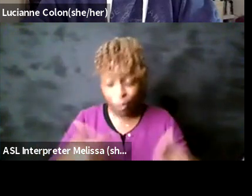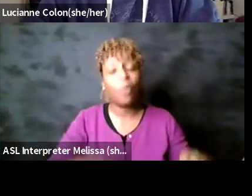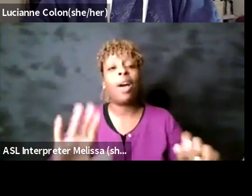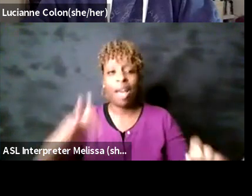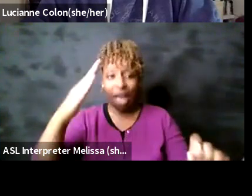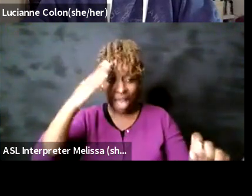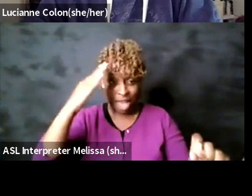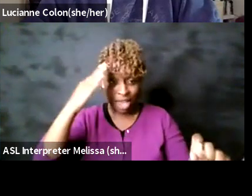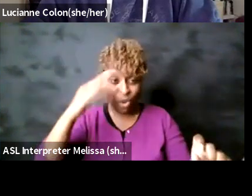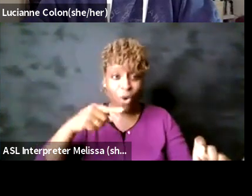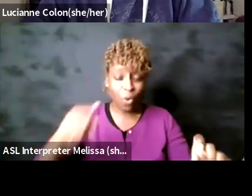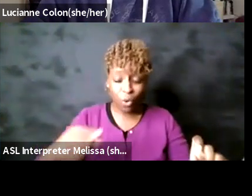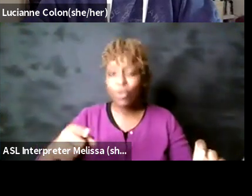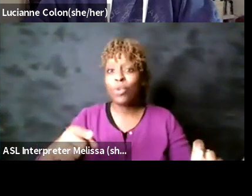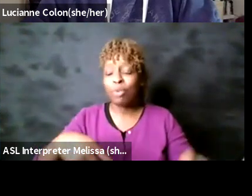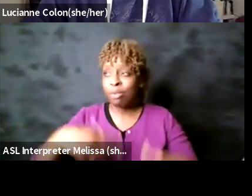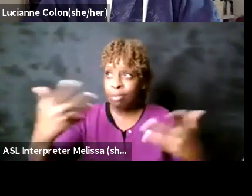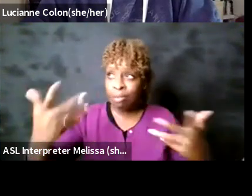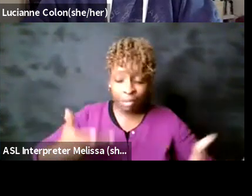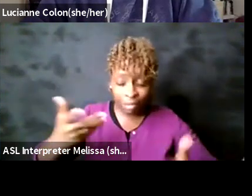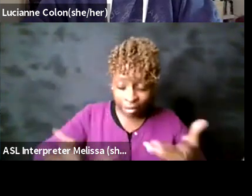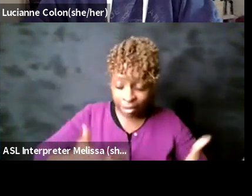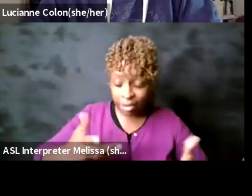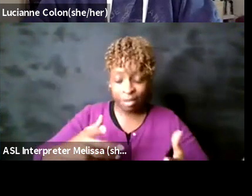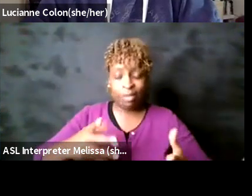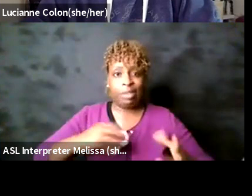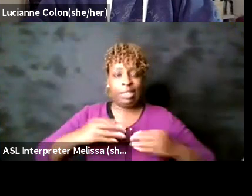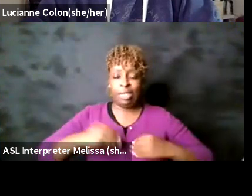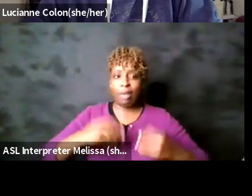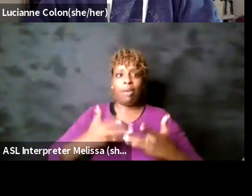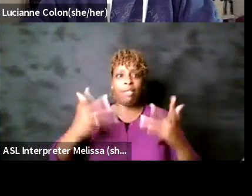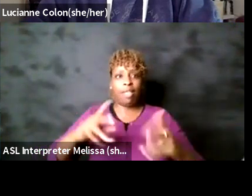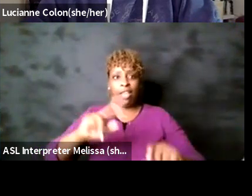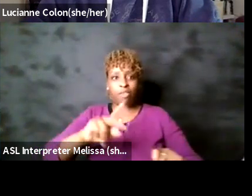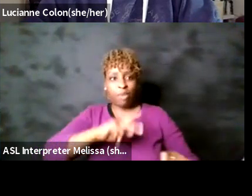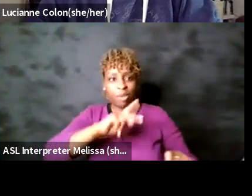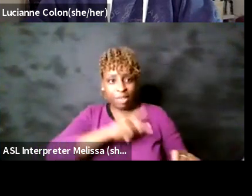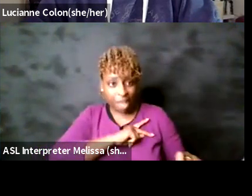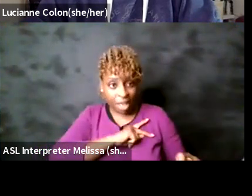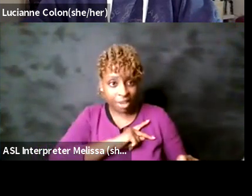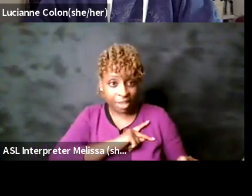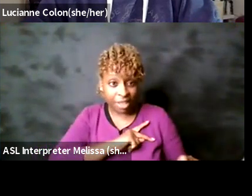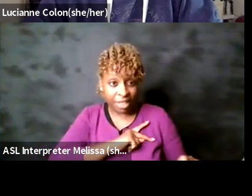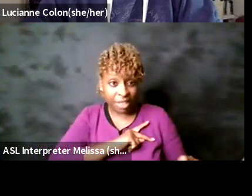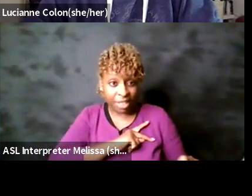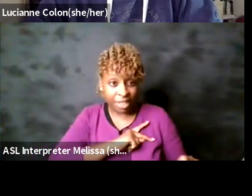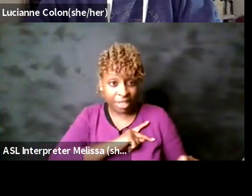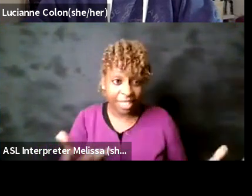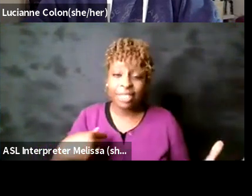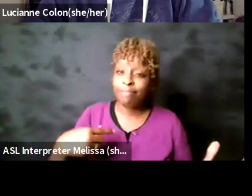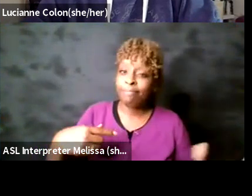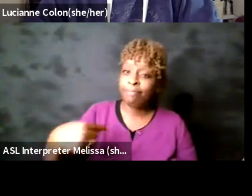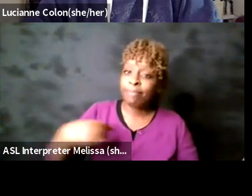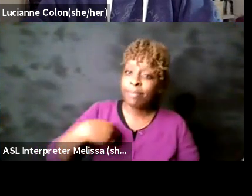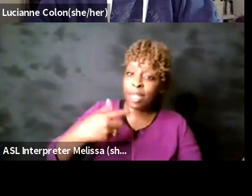and we do it because that's what feels right they they are invited in the room always we are i really trust this group to be